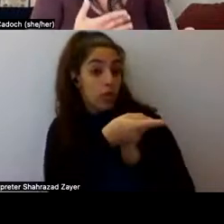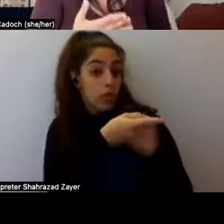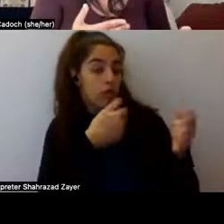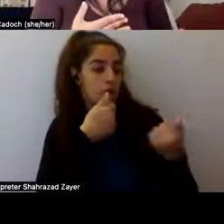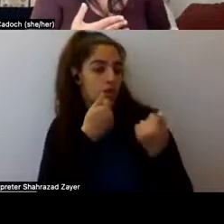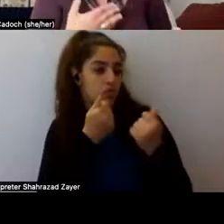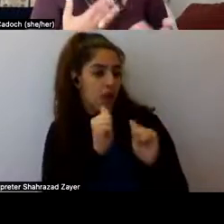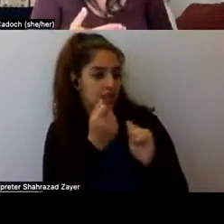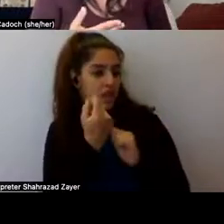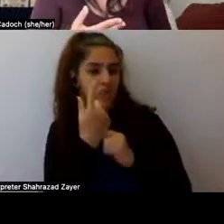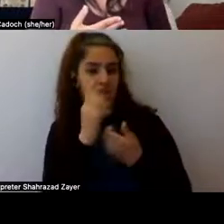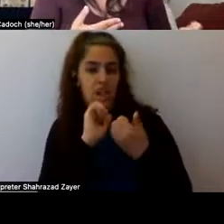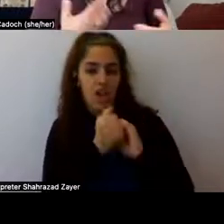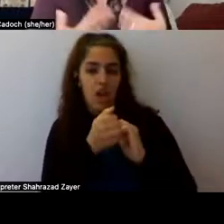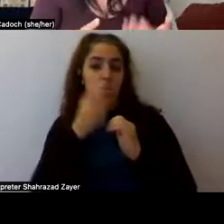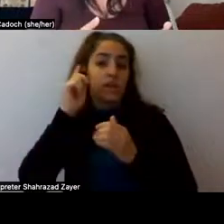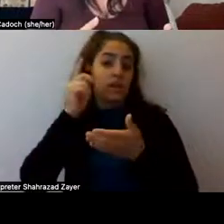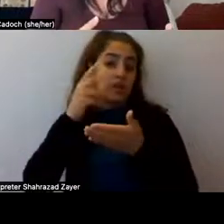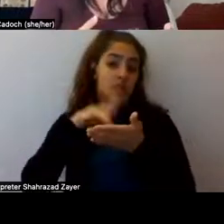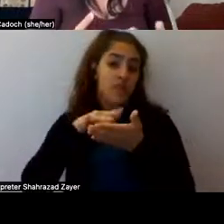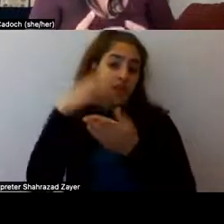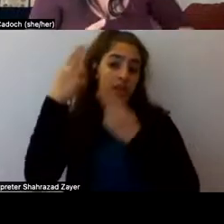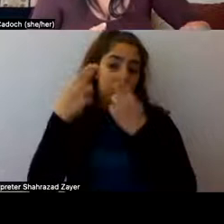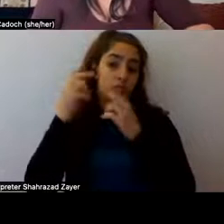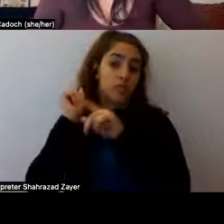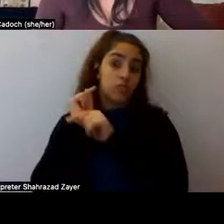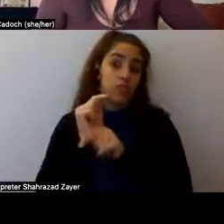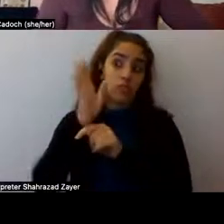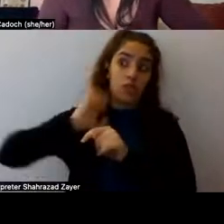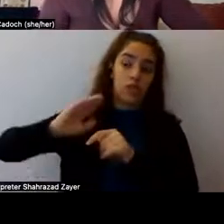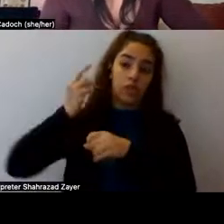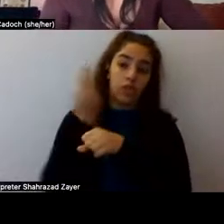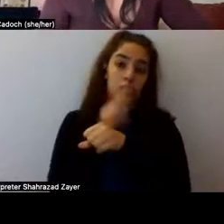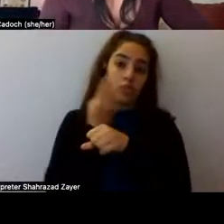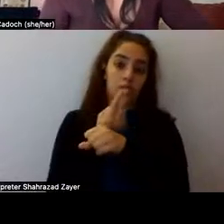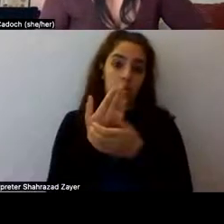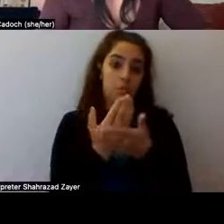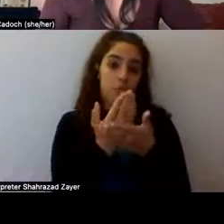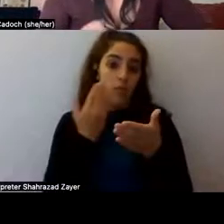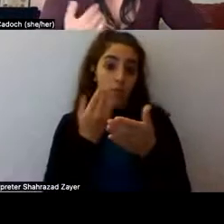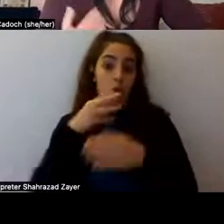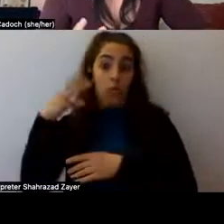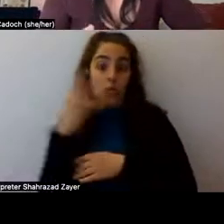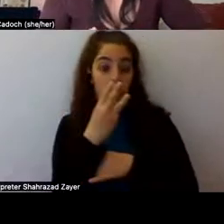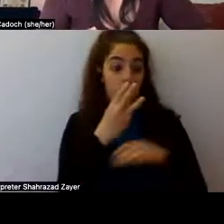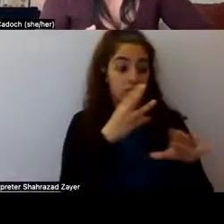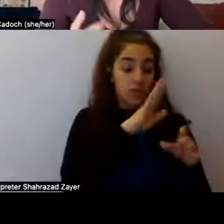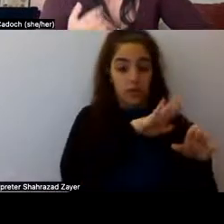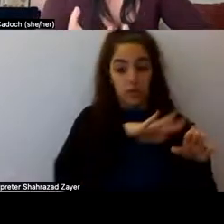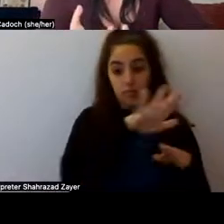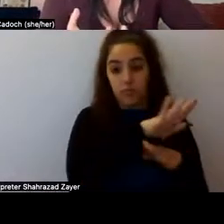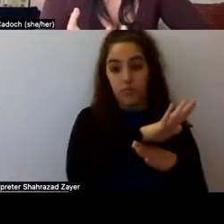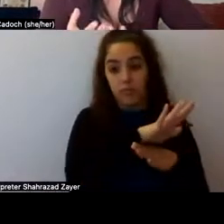how psychedelics had been traditionally used prior to the Western, um, adoption of them, she explained to me that ayahuasca